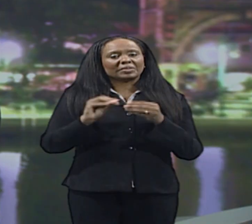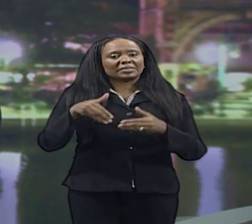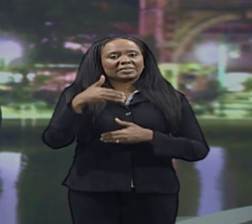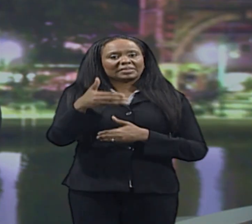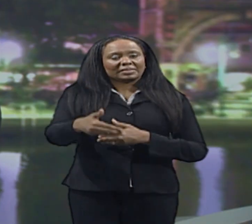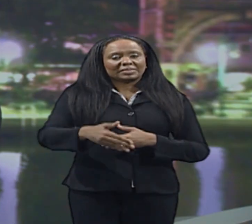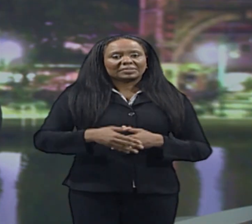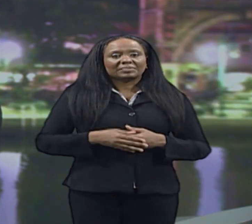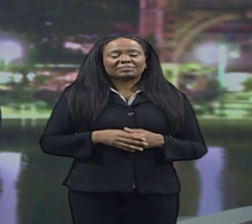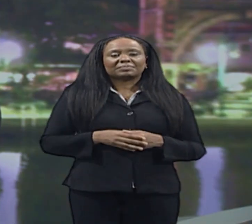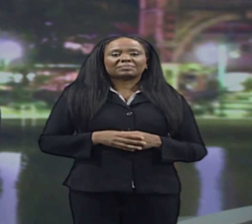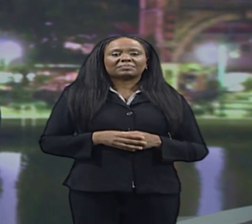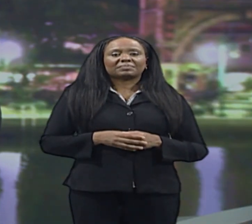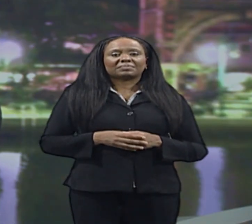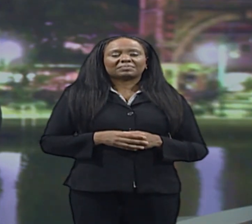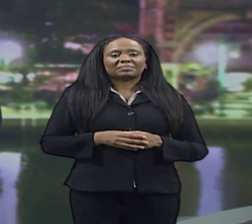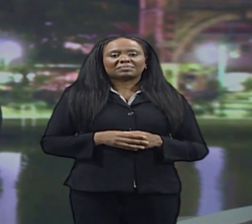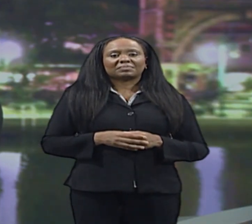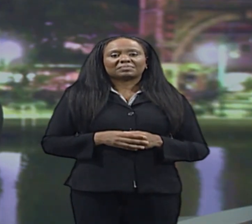neighbors.